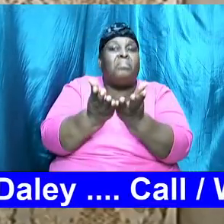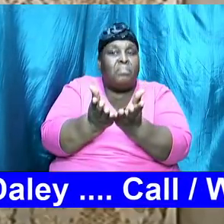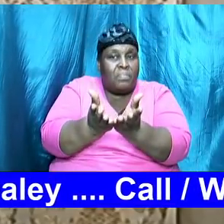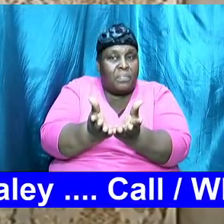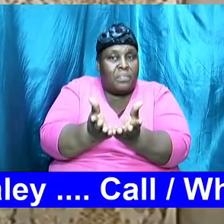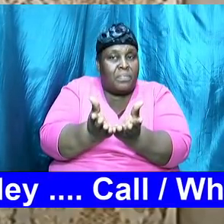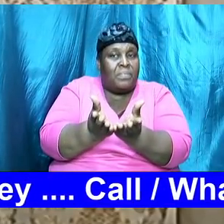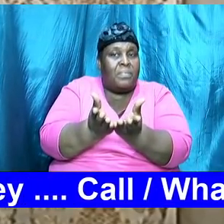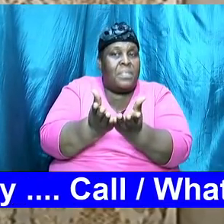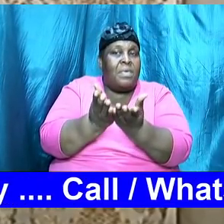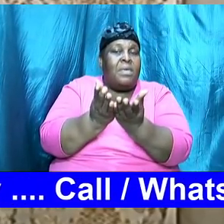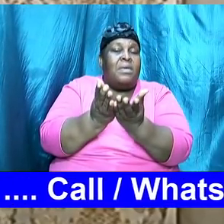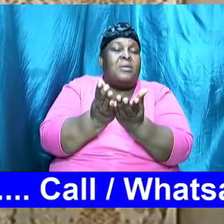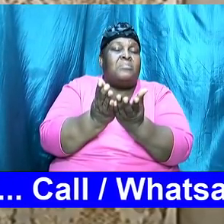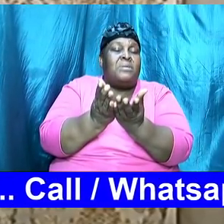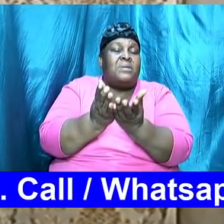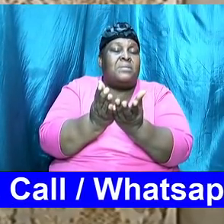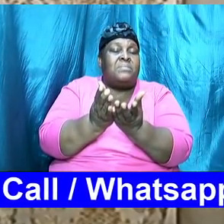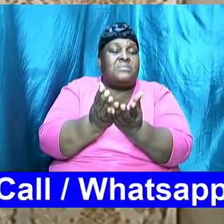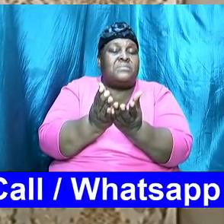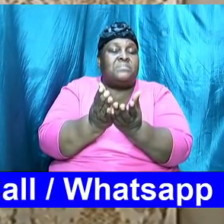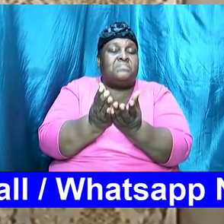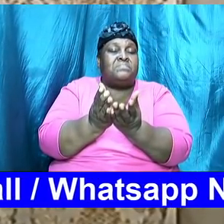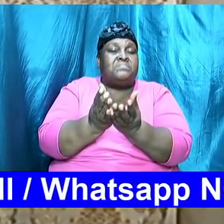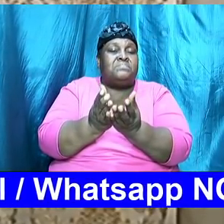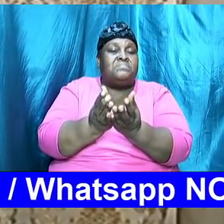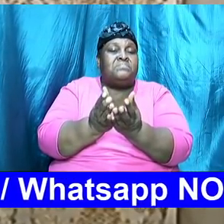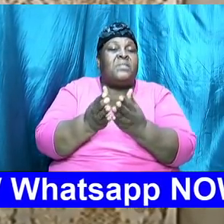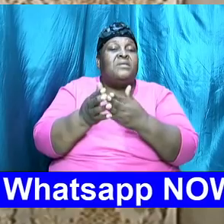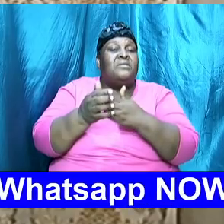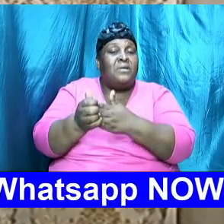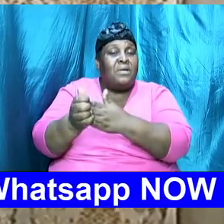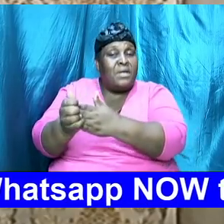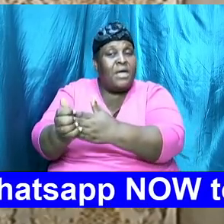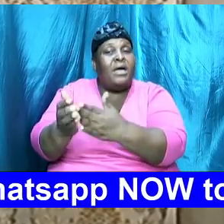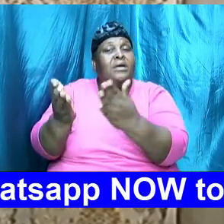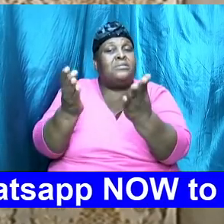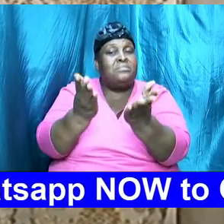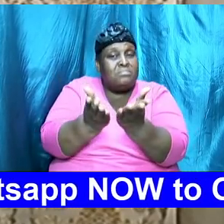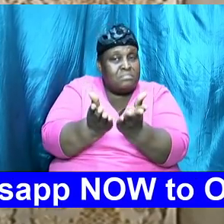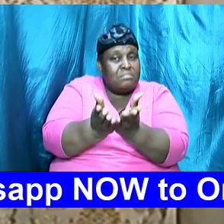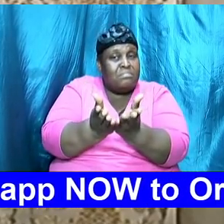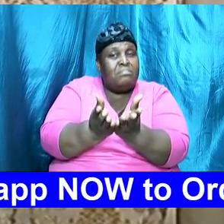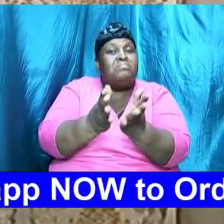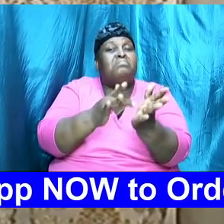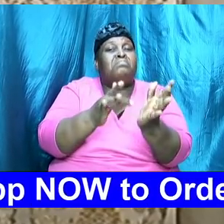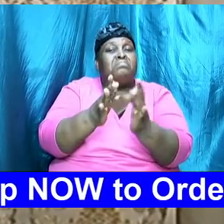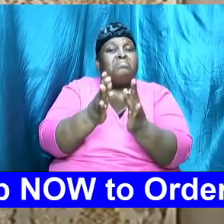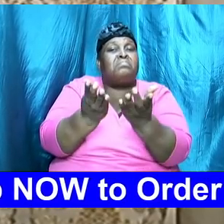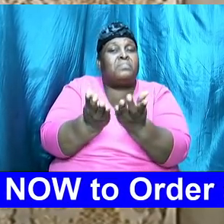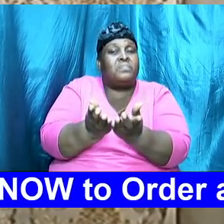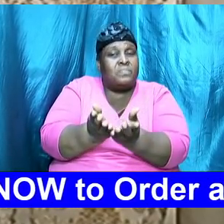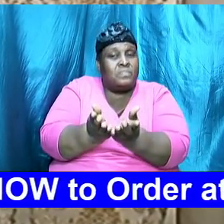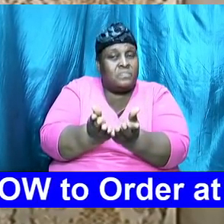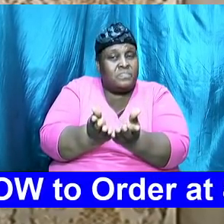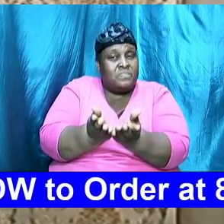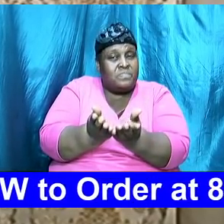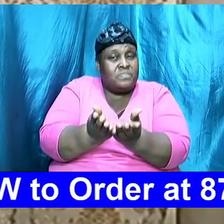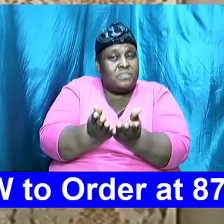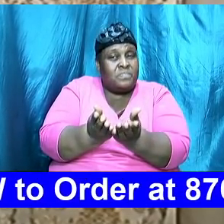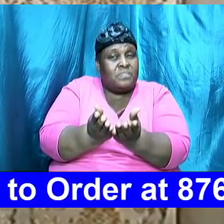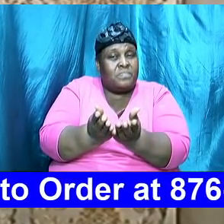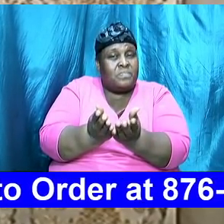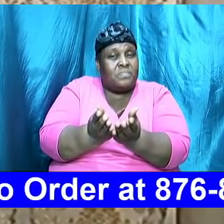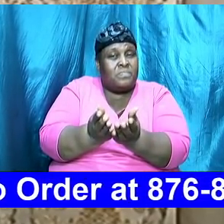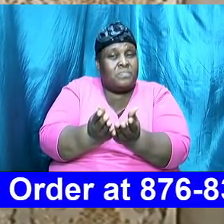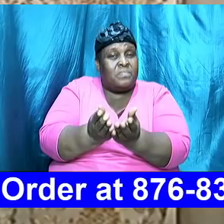manual, the guidebook, the guidebook, does